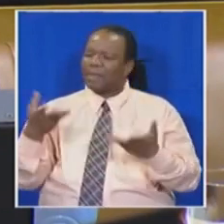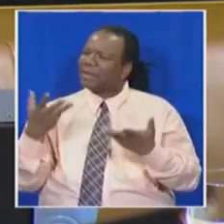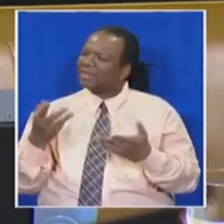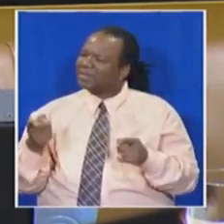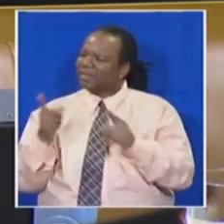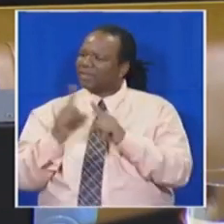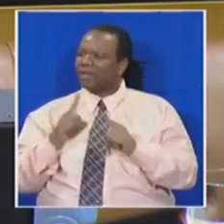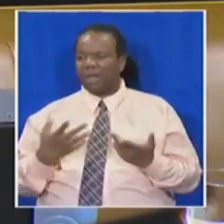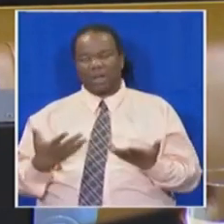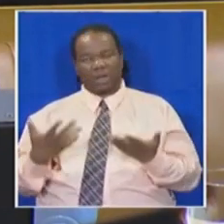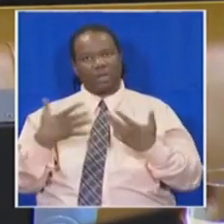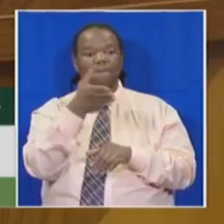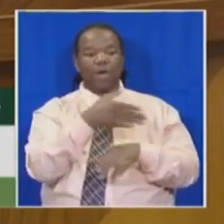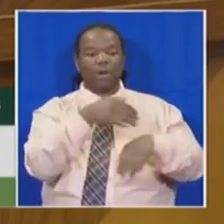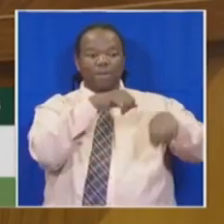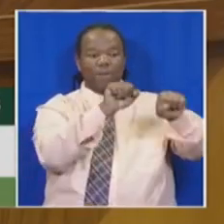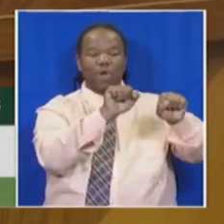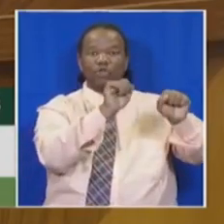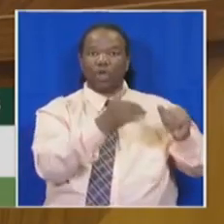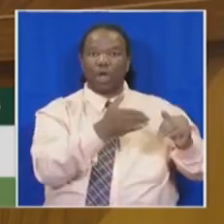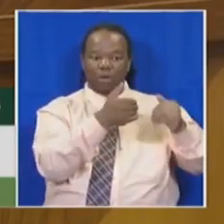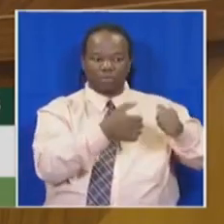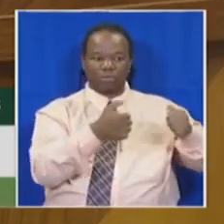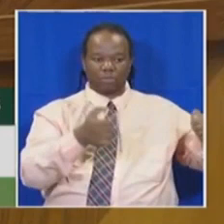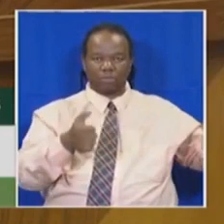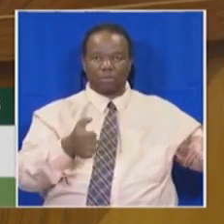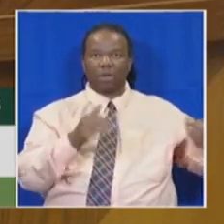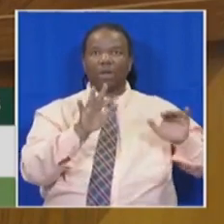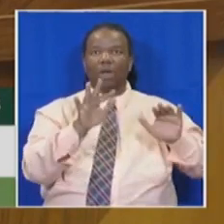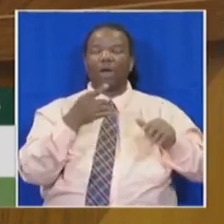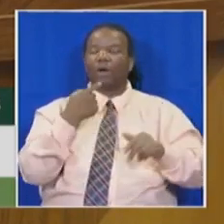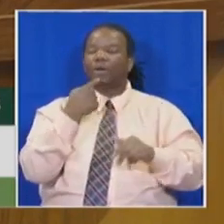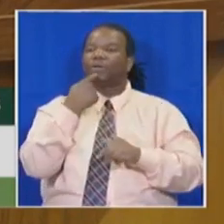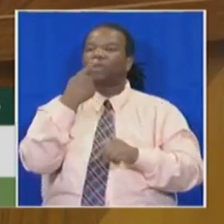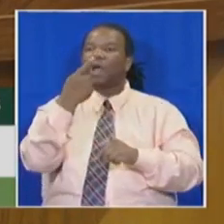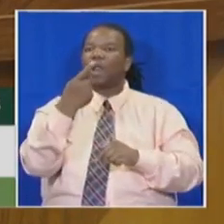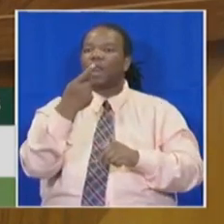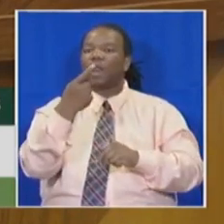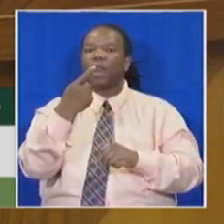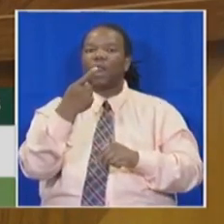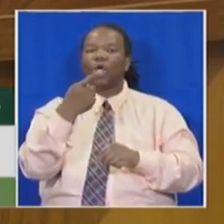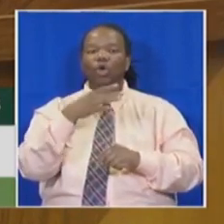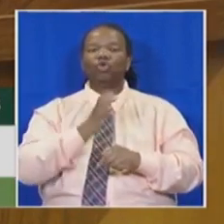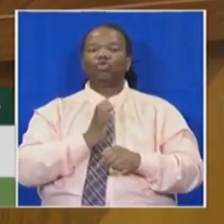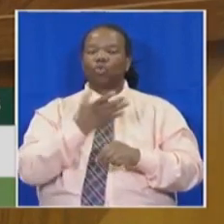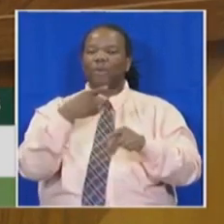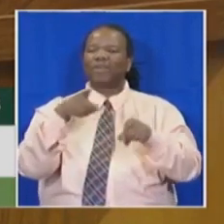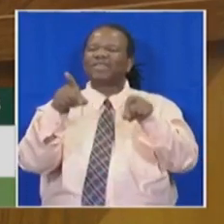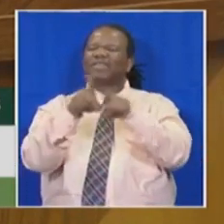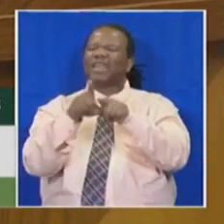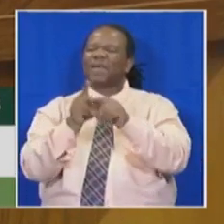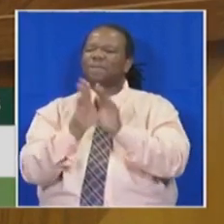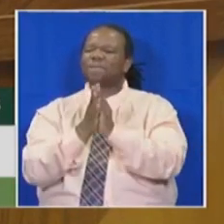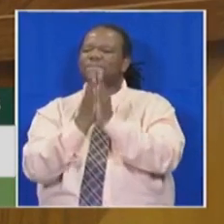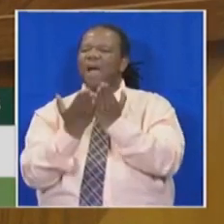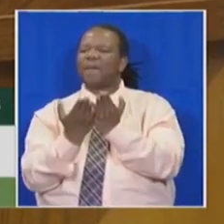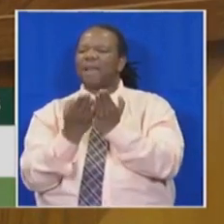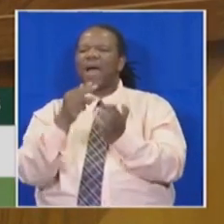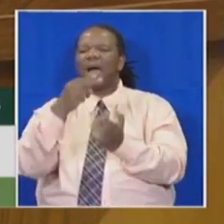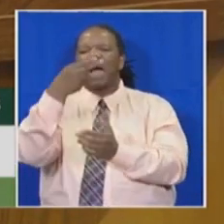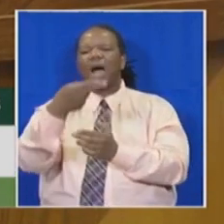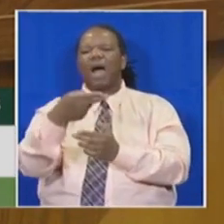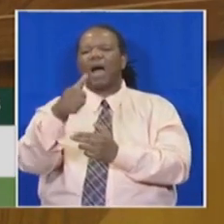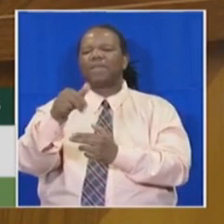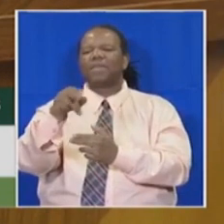I would like to remind Mr. Zuma, just like the false prophet Hananiah did, the Lord has not